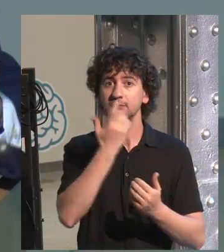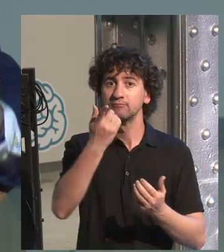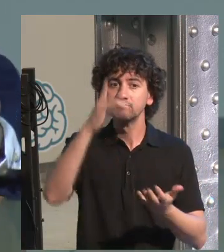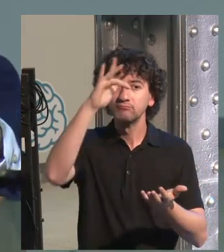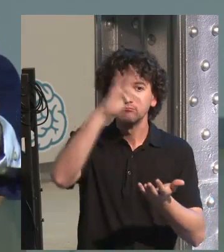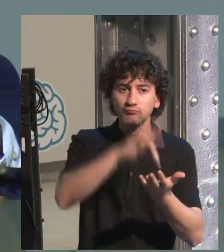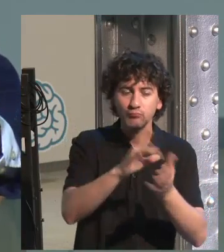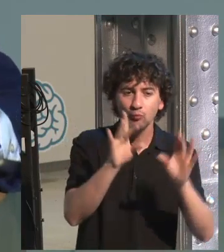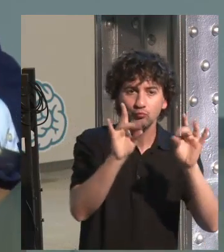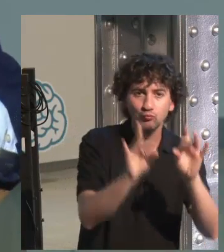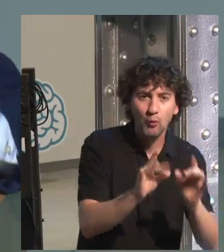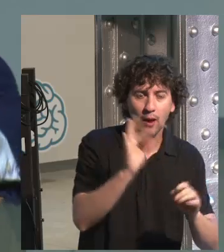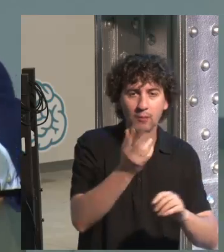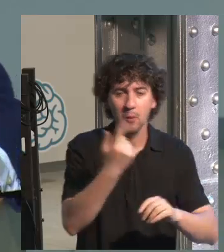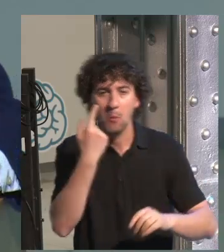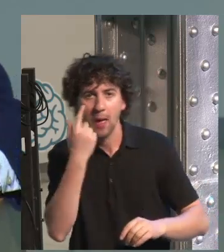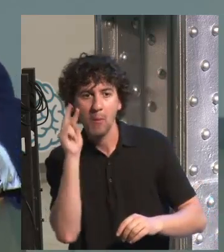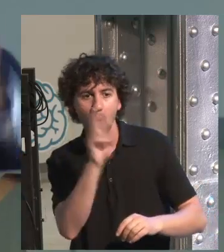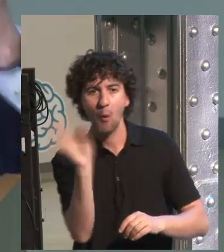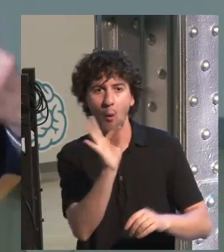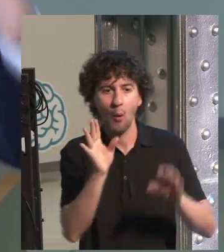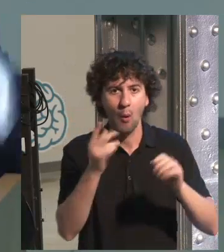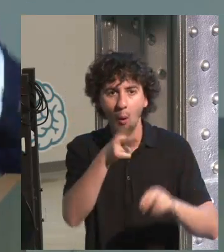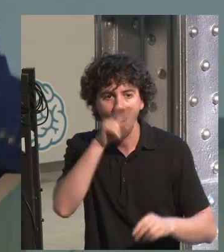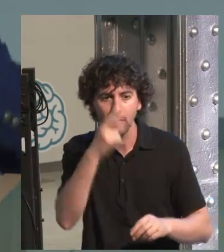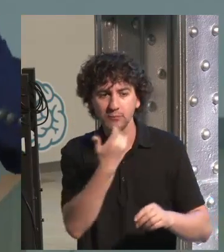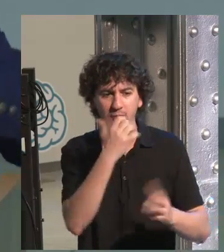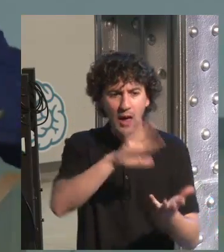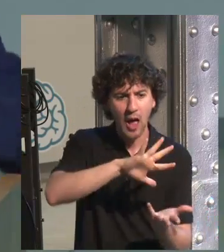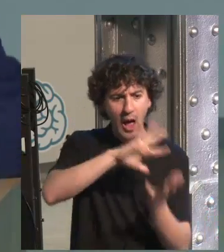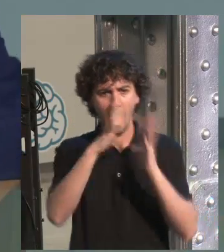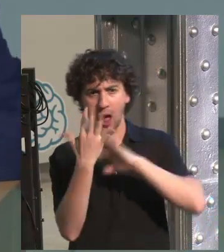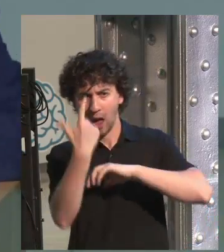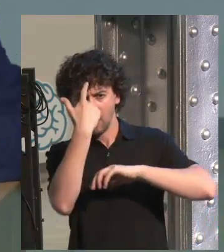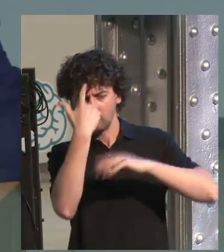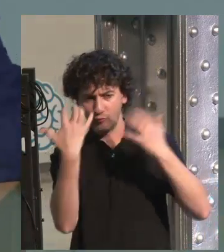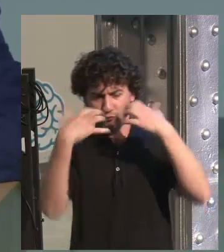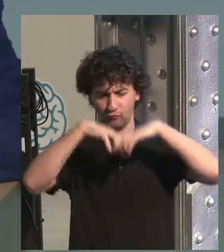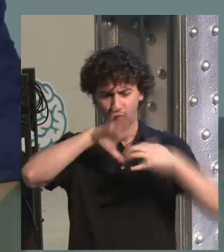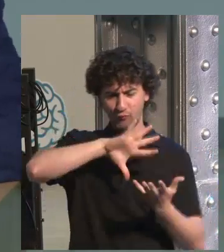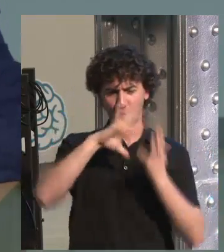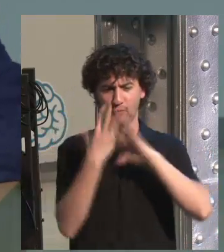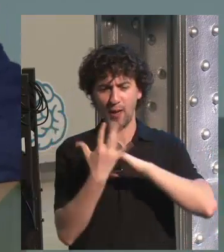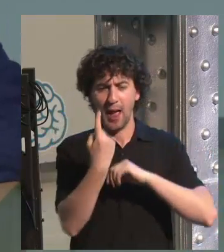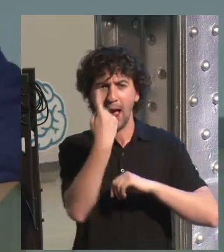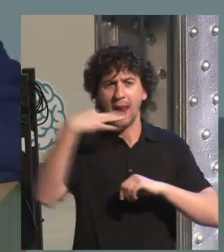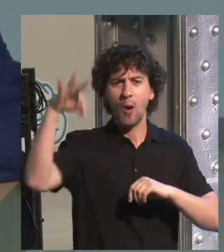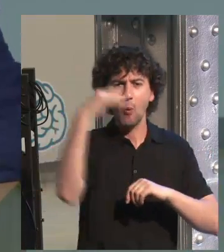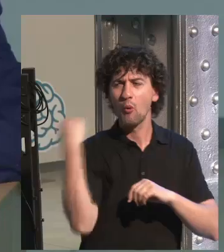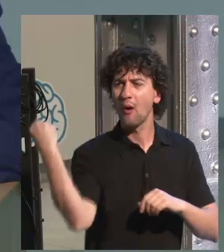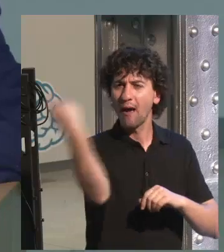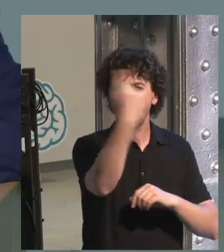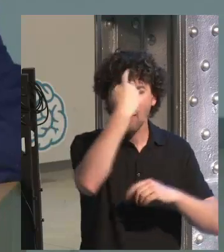us. But when that, that we smell, touch, smell, or taste, or